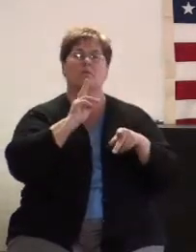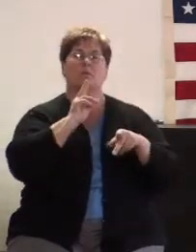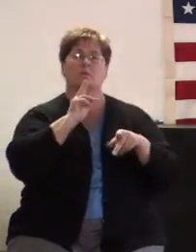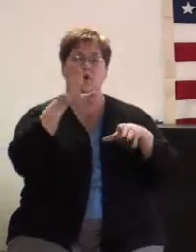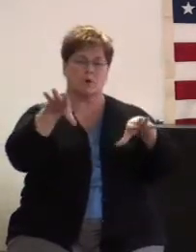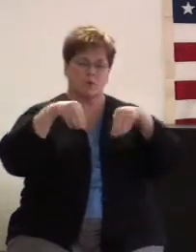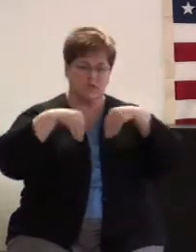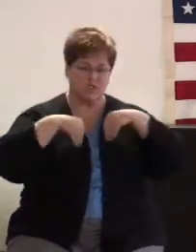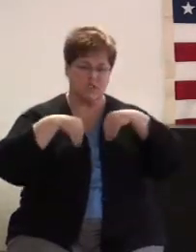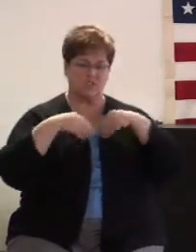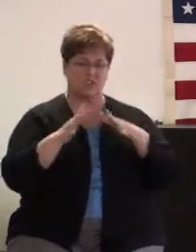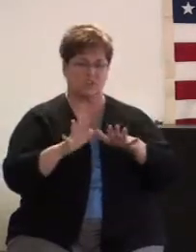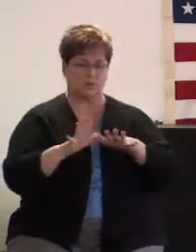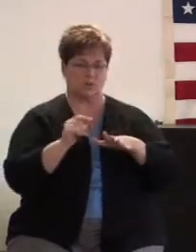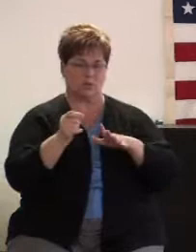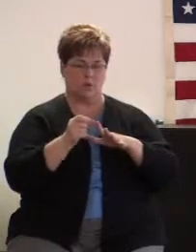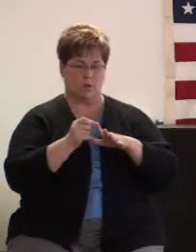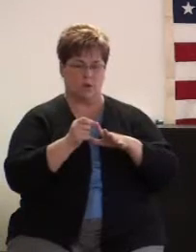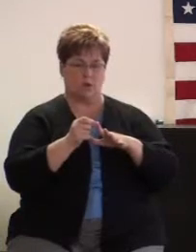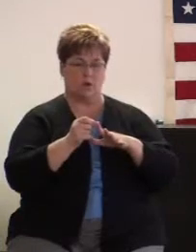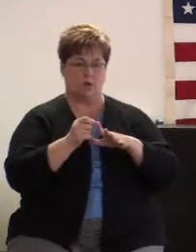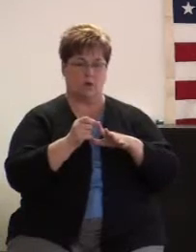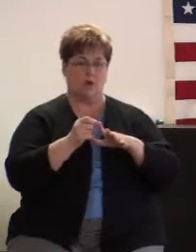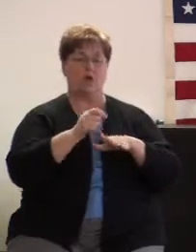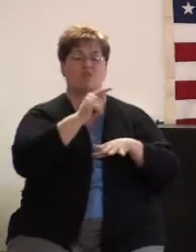when they receive the kingdom.